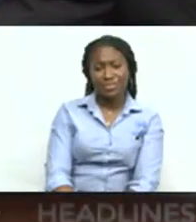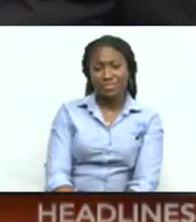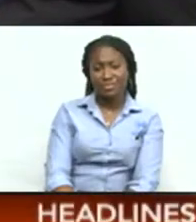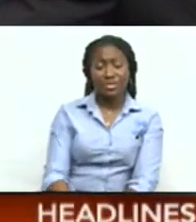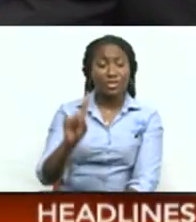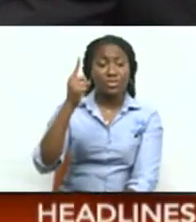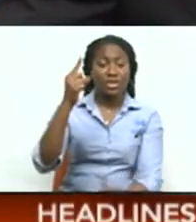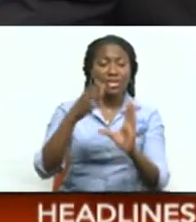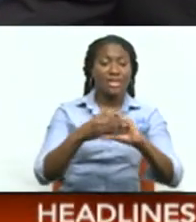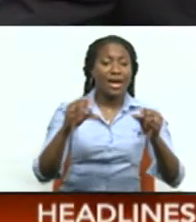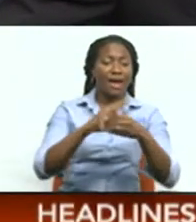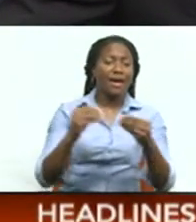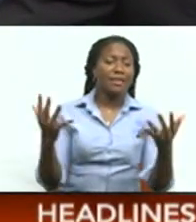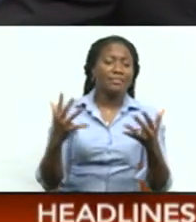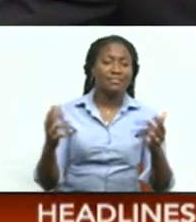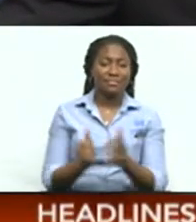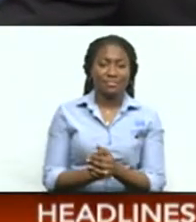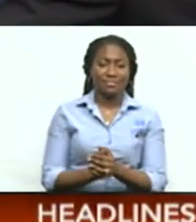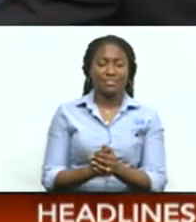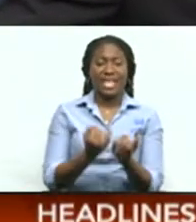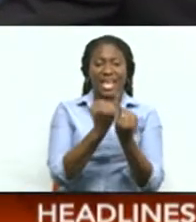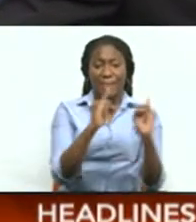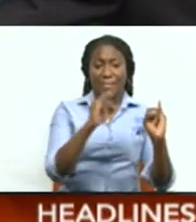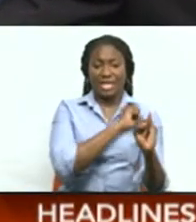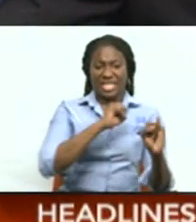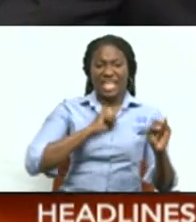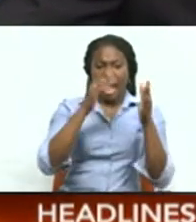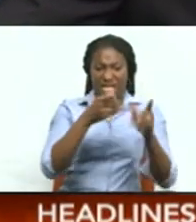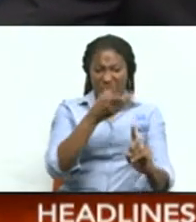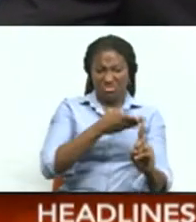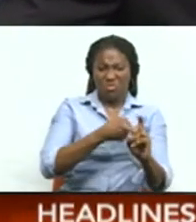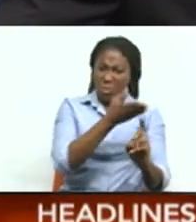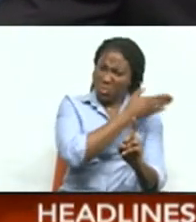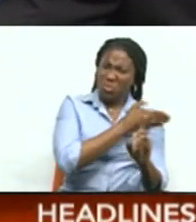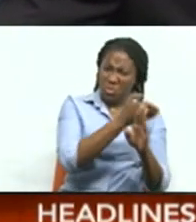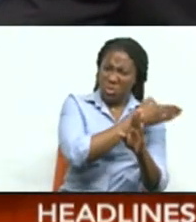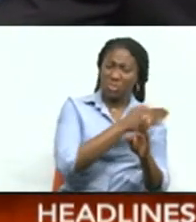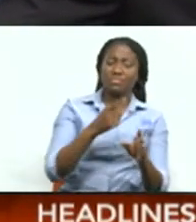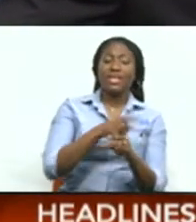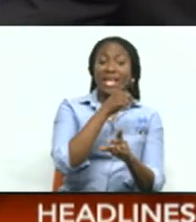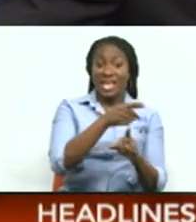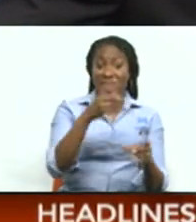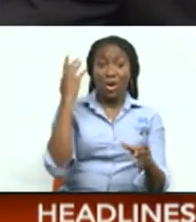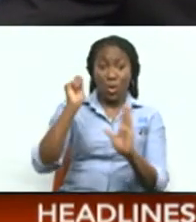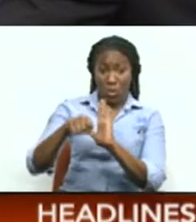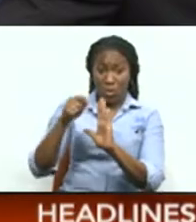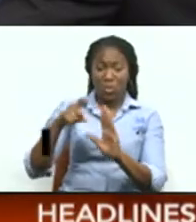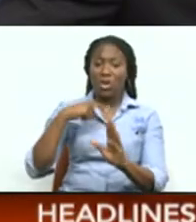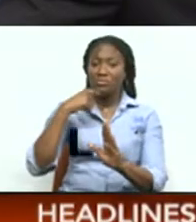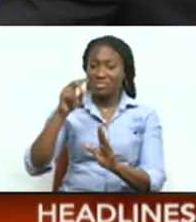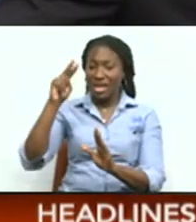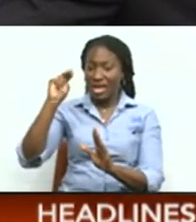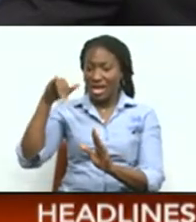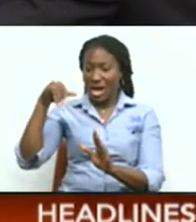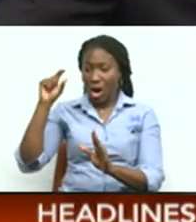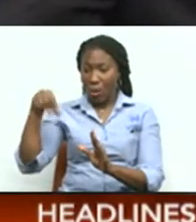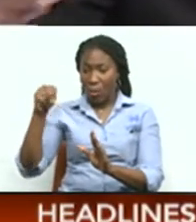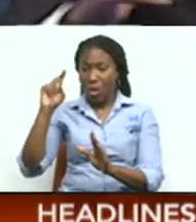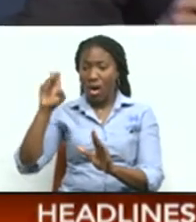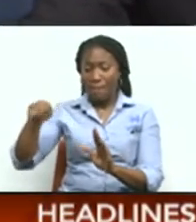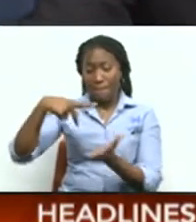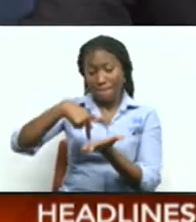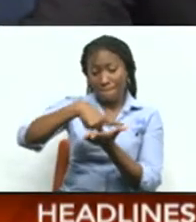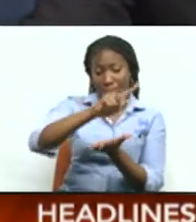Top of the news tonight. Former independent Senator David Small, who won a $20 million judgment against Nyquan last year, has filed a petition